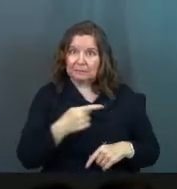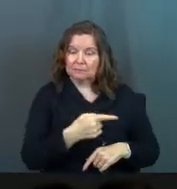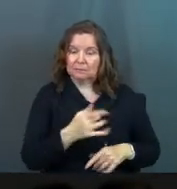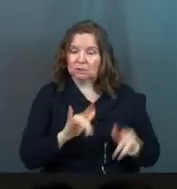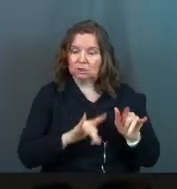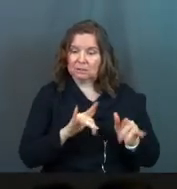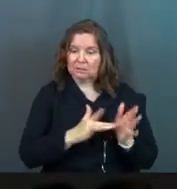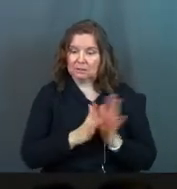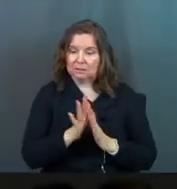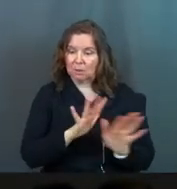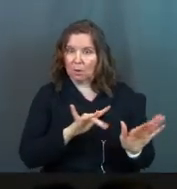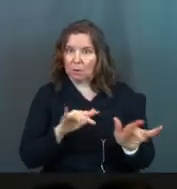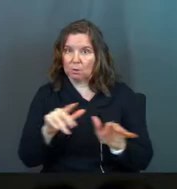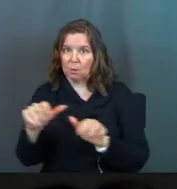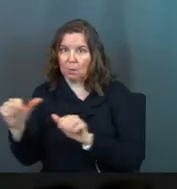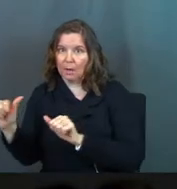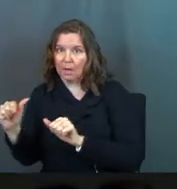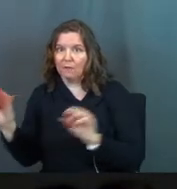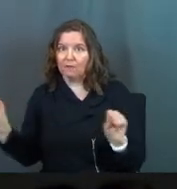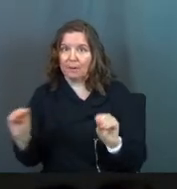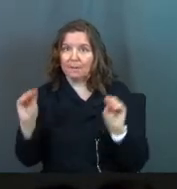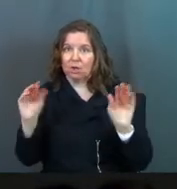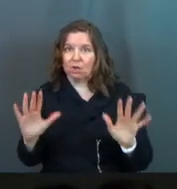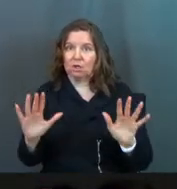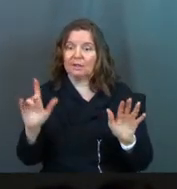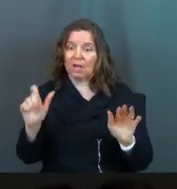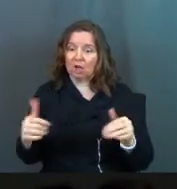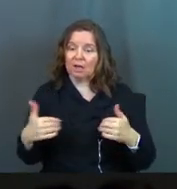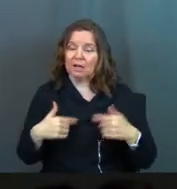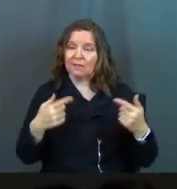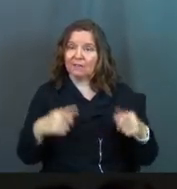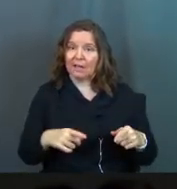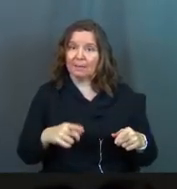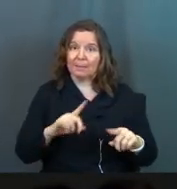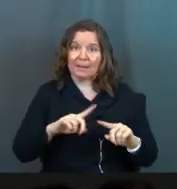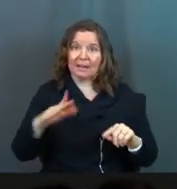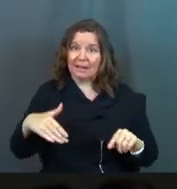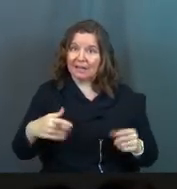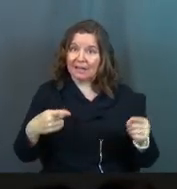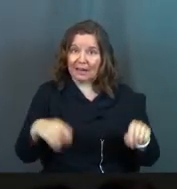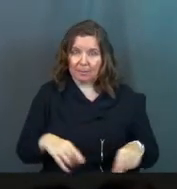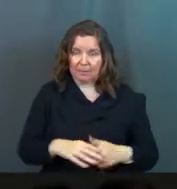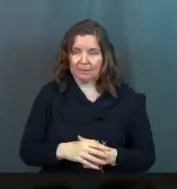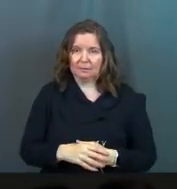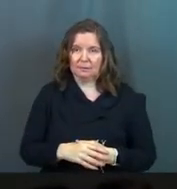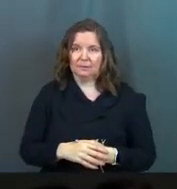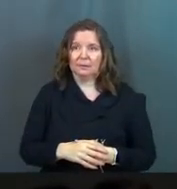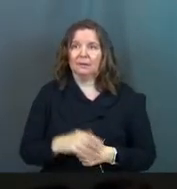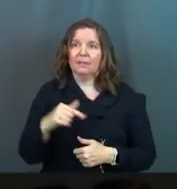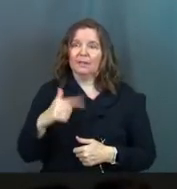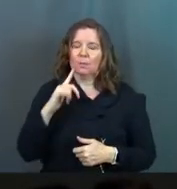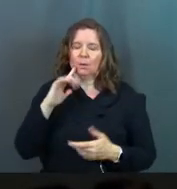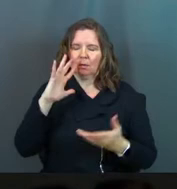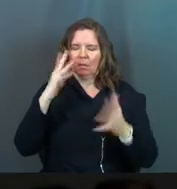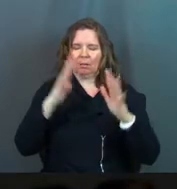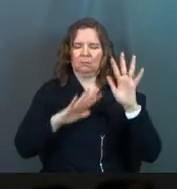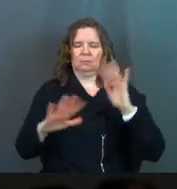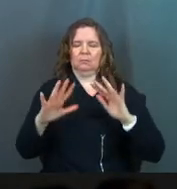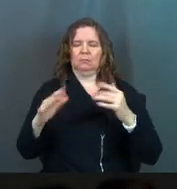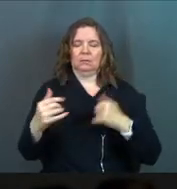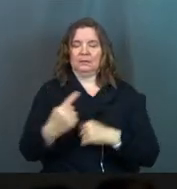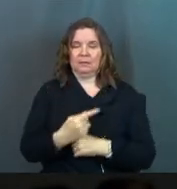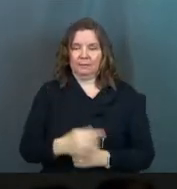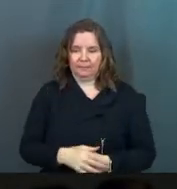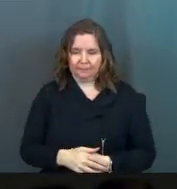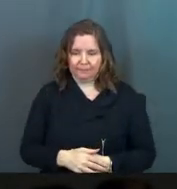Jesus walked away from miracles that could have happened, had not yet happened. This is going to mess with us today.